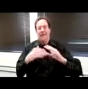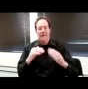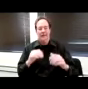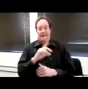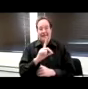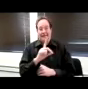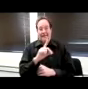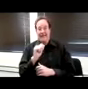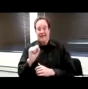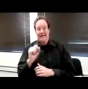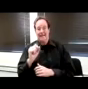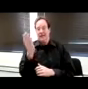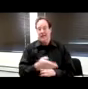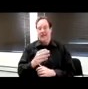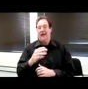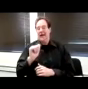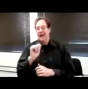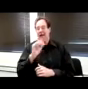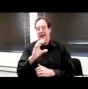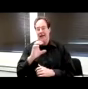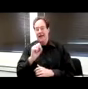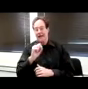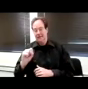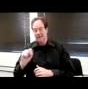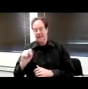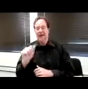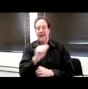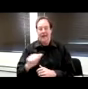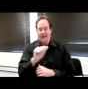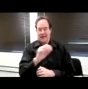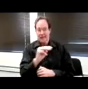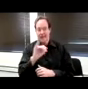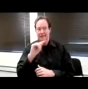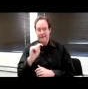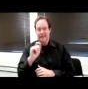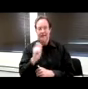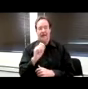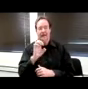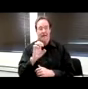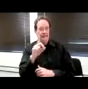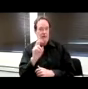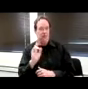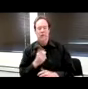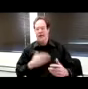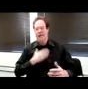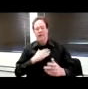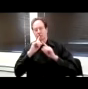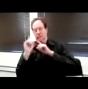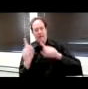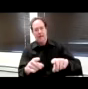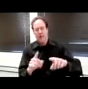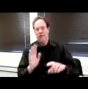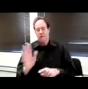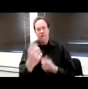-access at mit.edu. And we'd be very happy to respond to